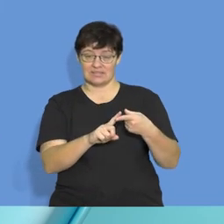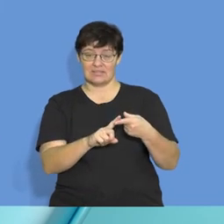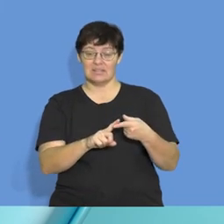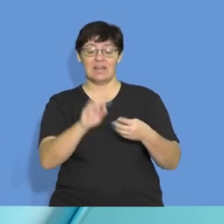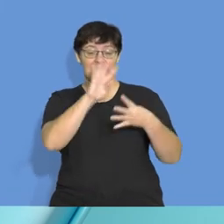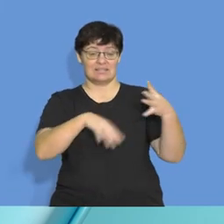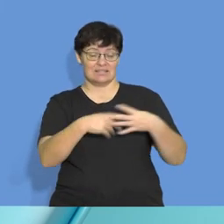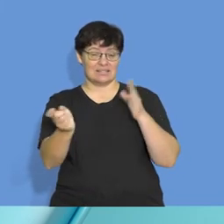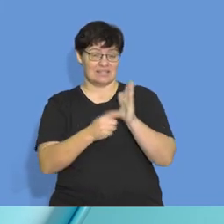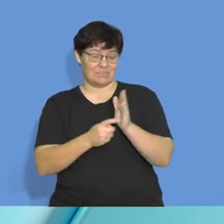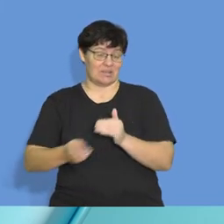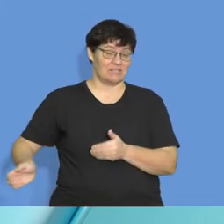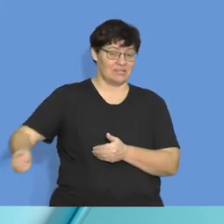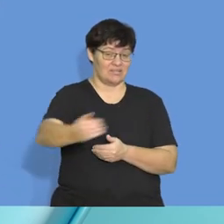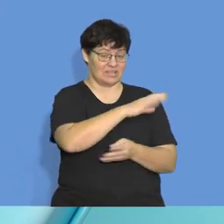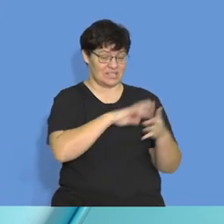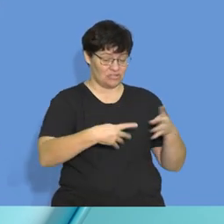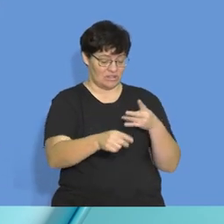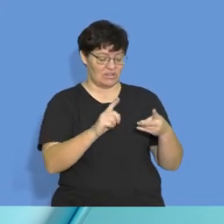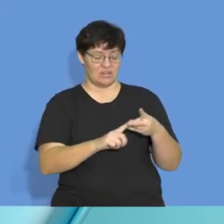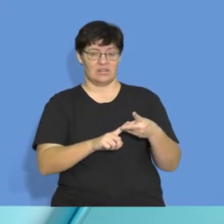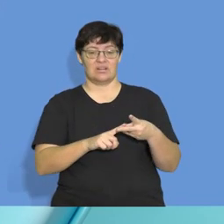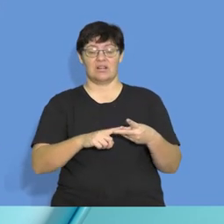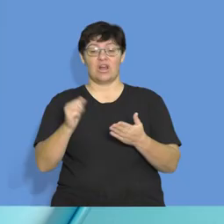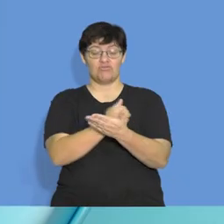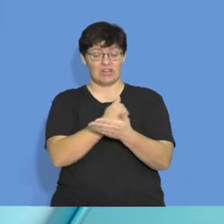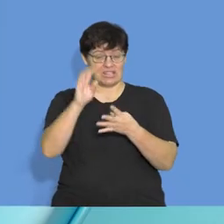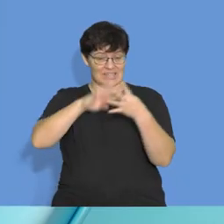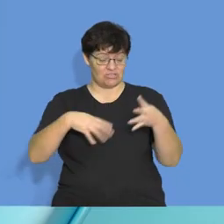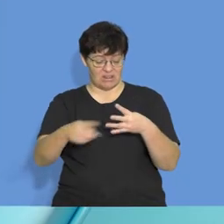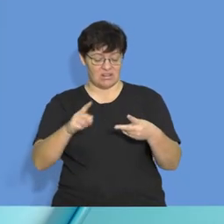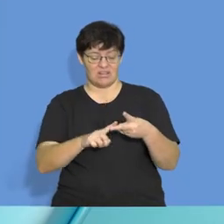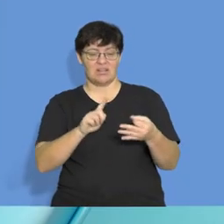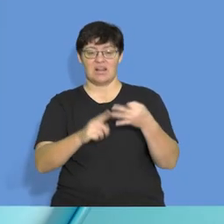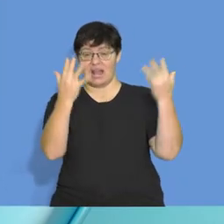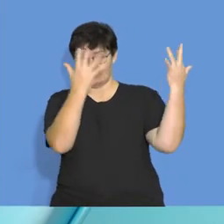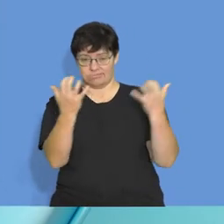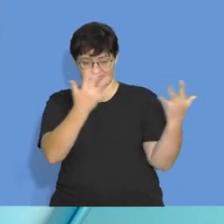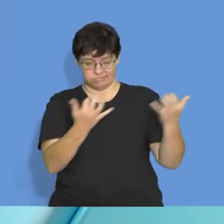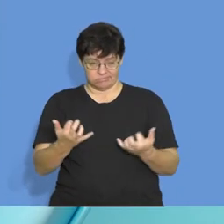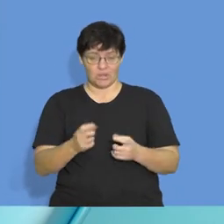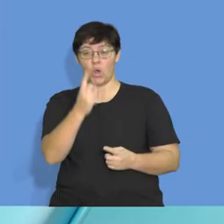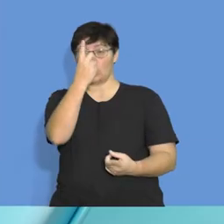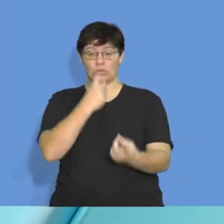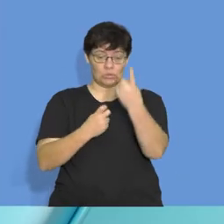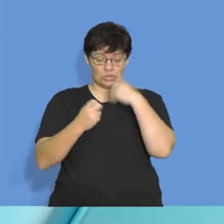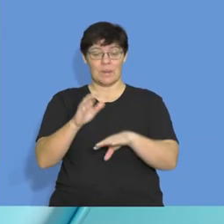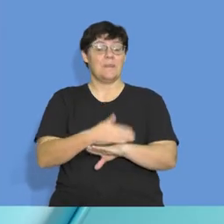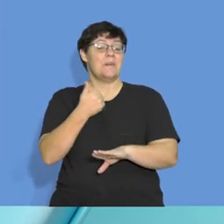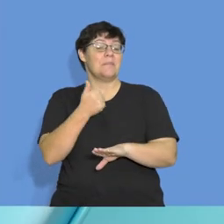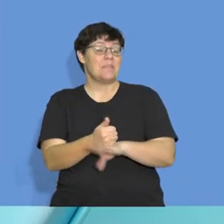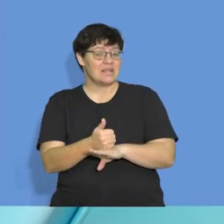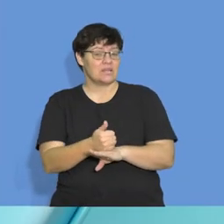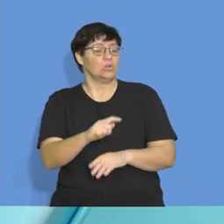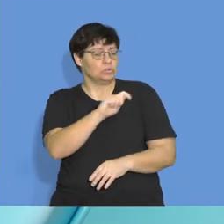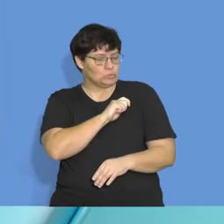a creditors payment schedule, calculations, and you are able to answer questions based on real-life